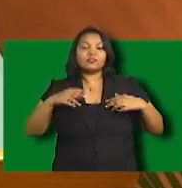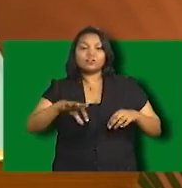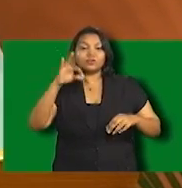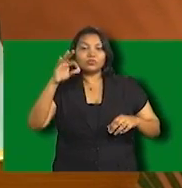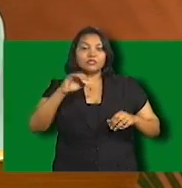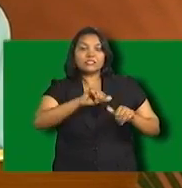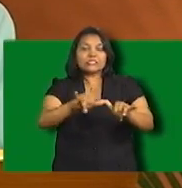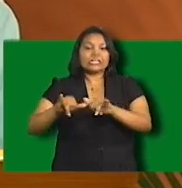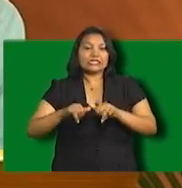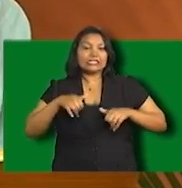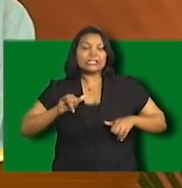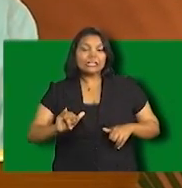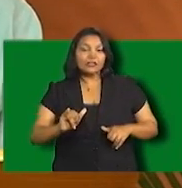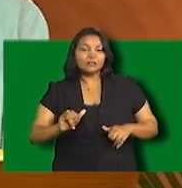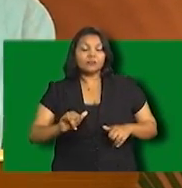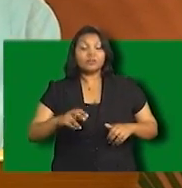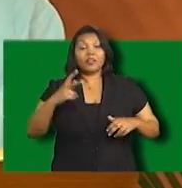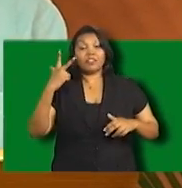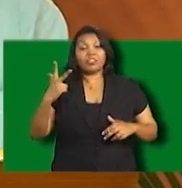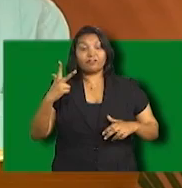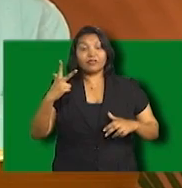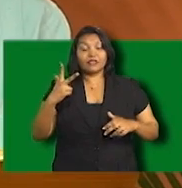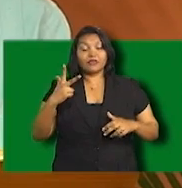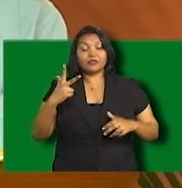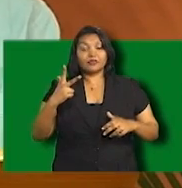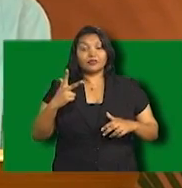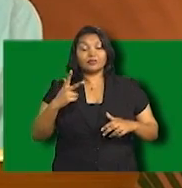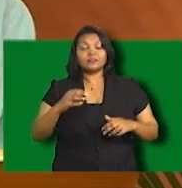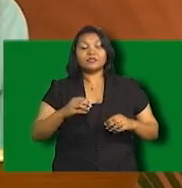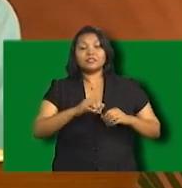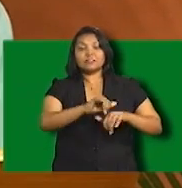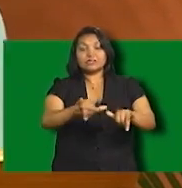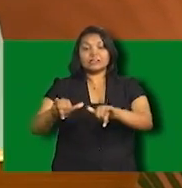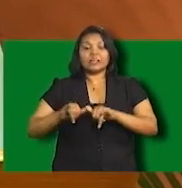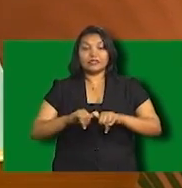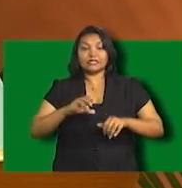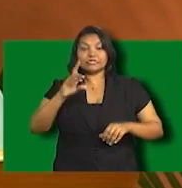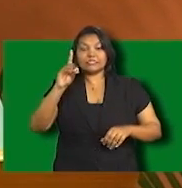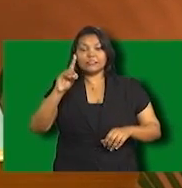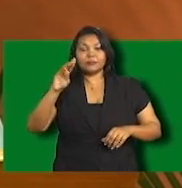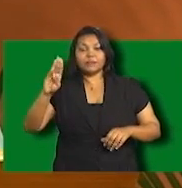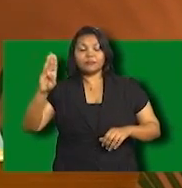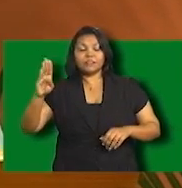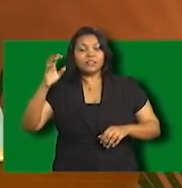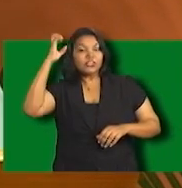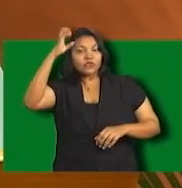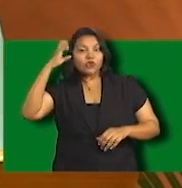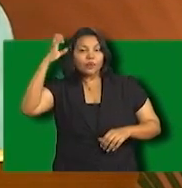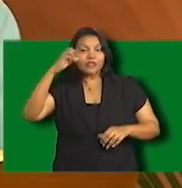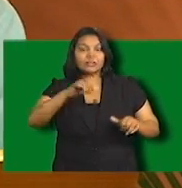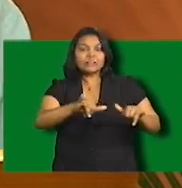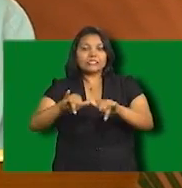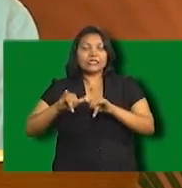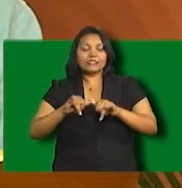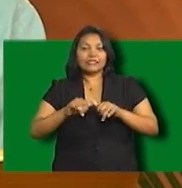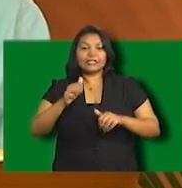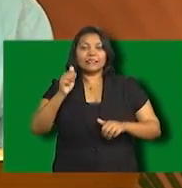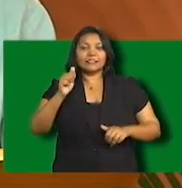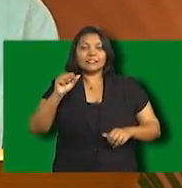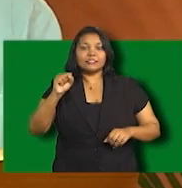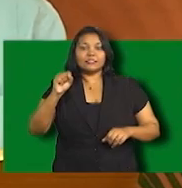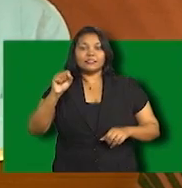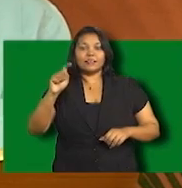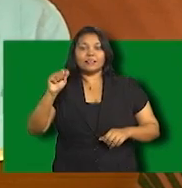There are three main standards, the DVB, the European standard, the ATSC, the US